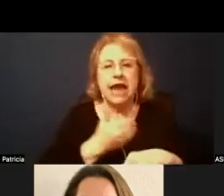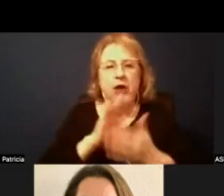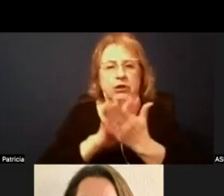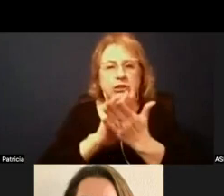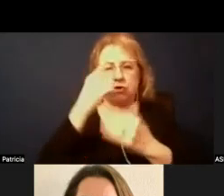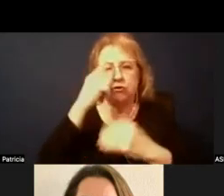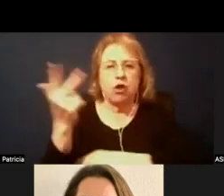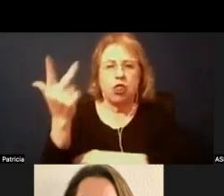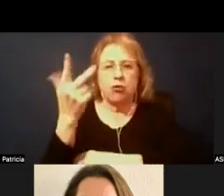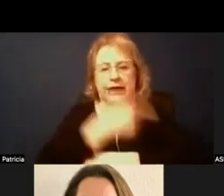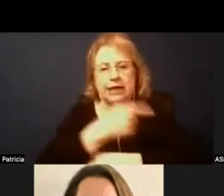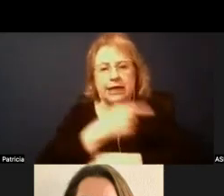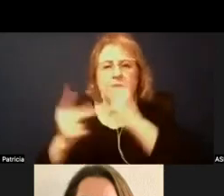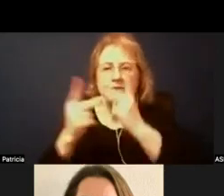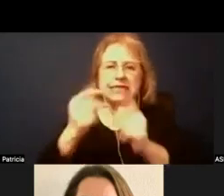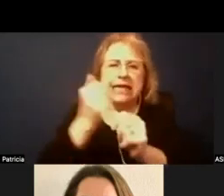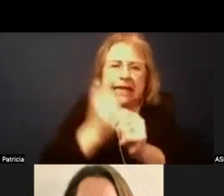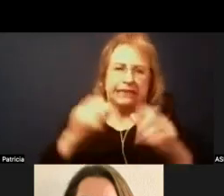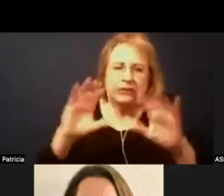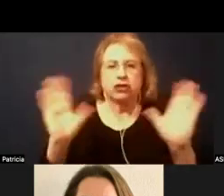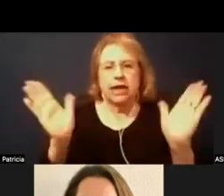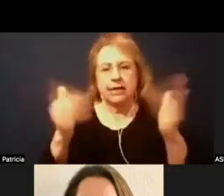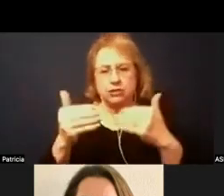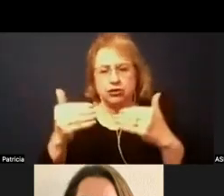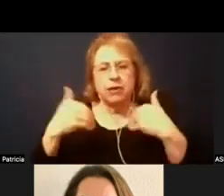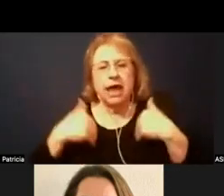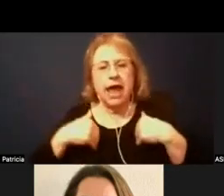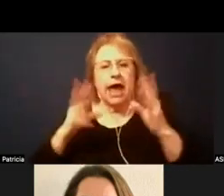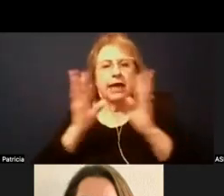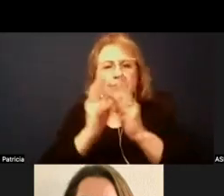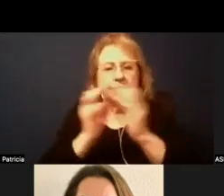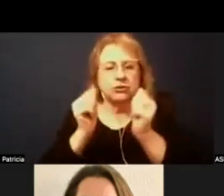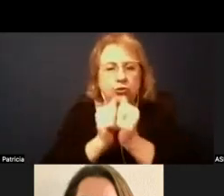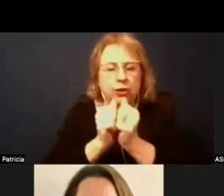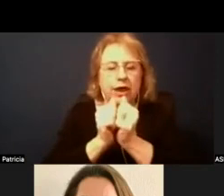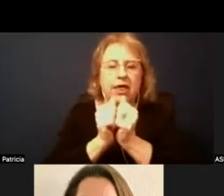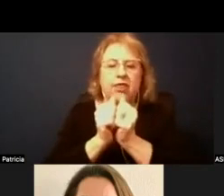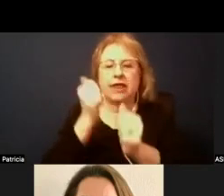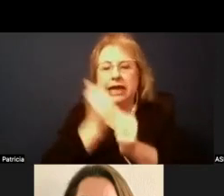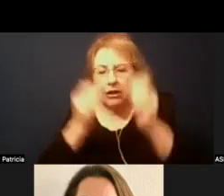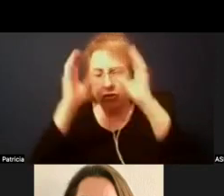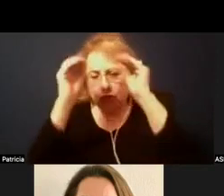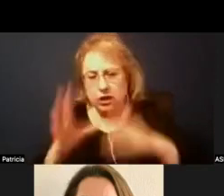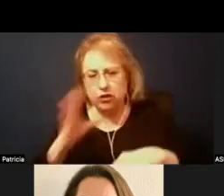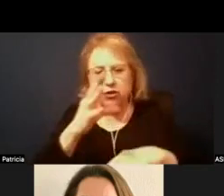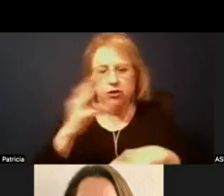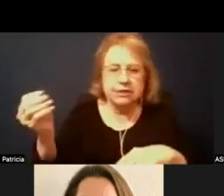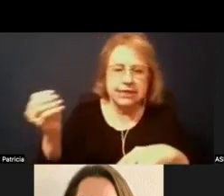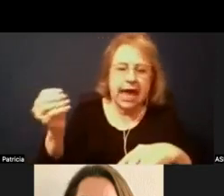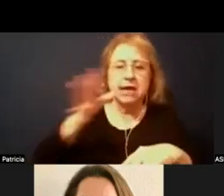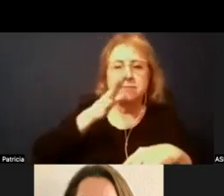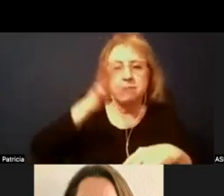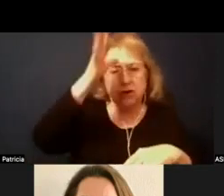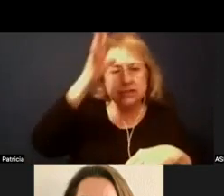They visited every classroom. They held focus groups with all of our teachers for focus groups with parents, even with our fourth, fifth and sixth grade